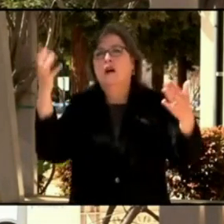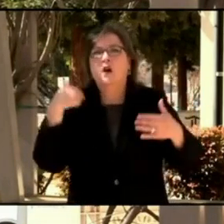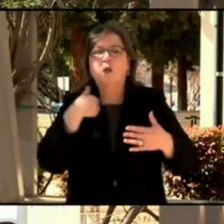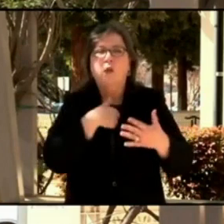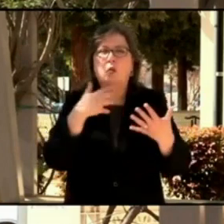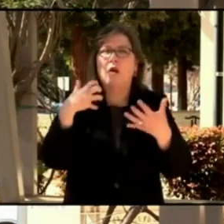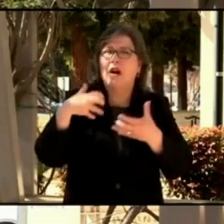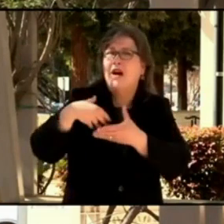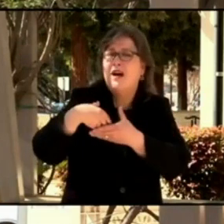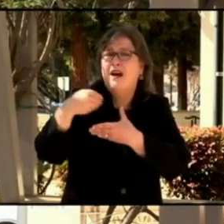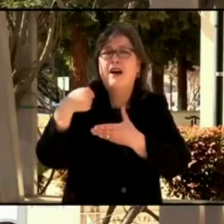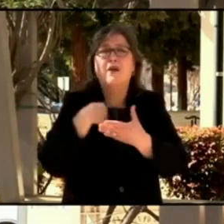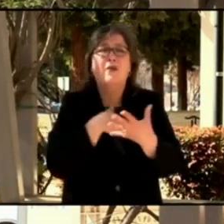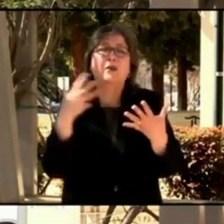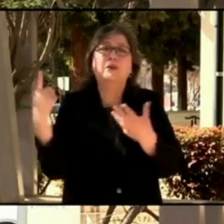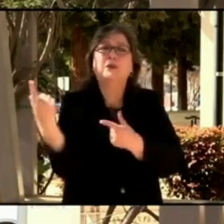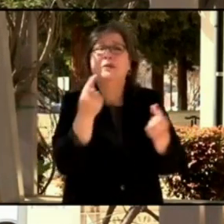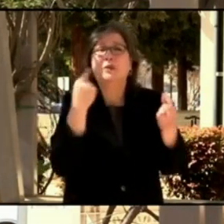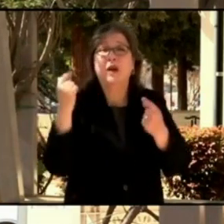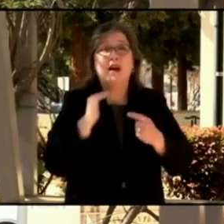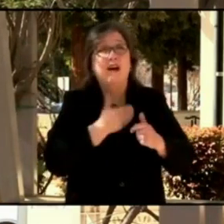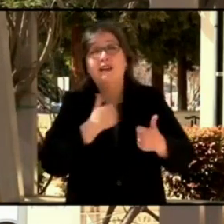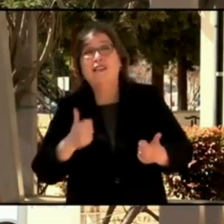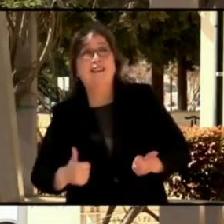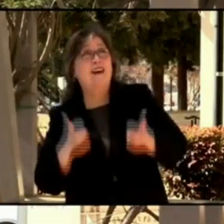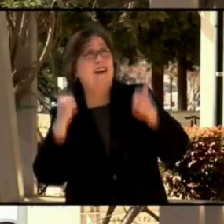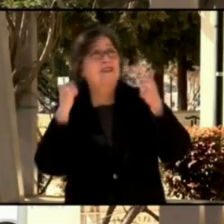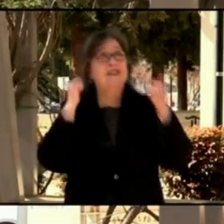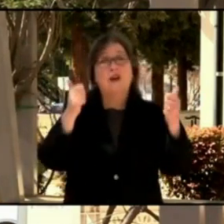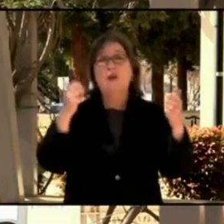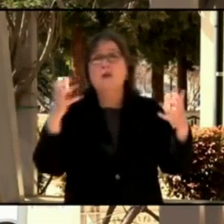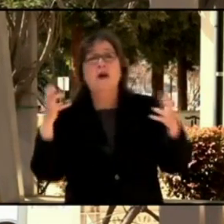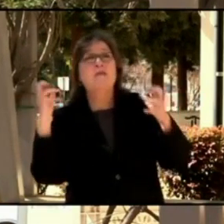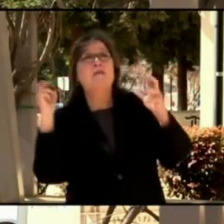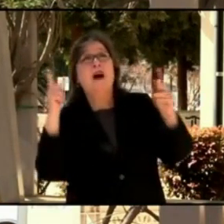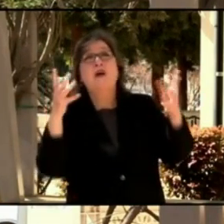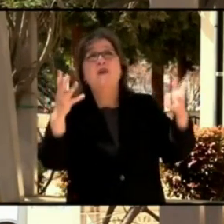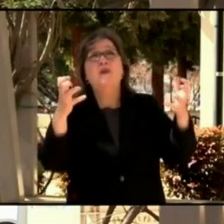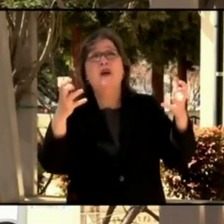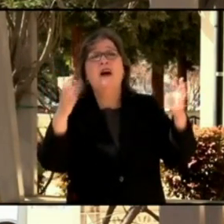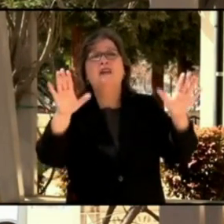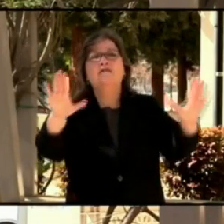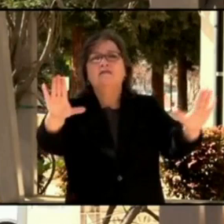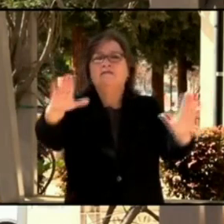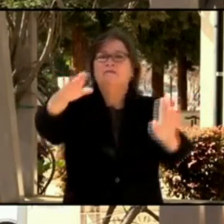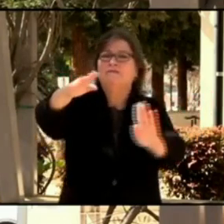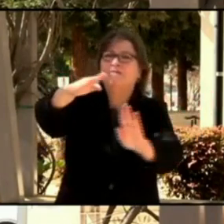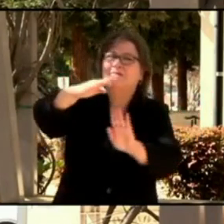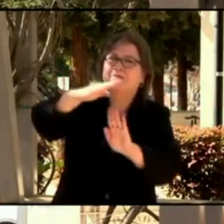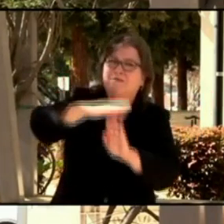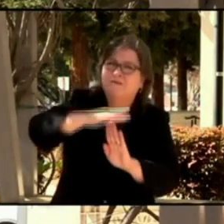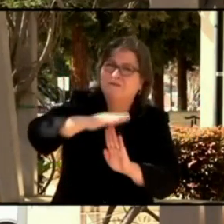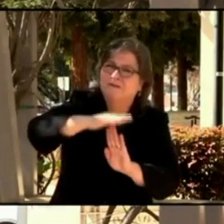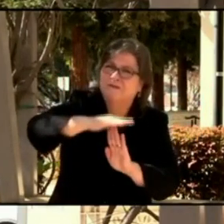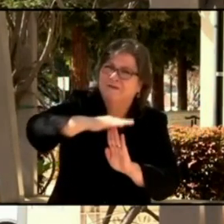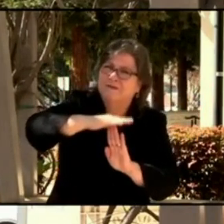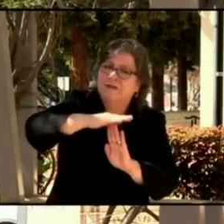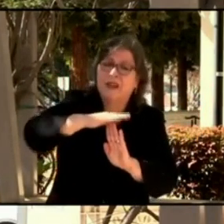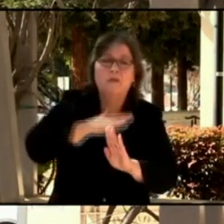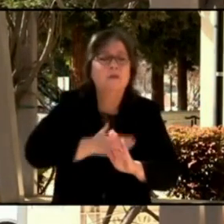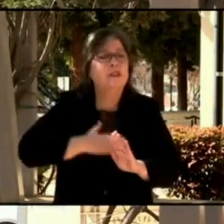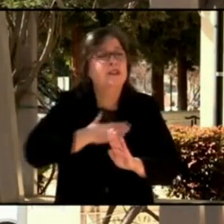do that quite yet. We can't do that quite yet. So I'm calling